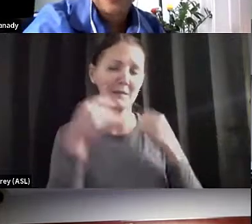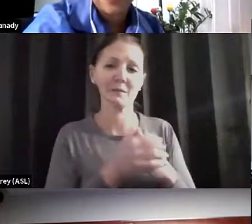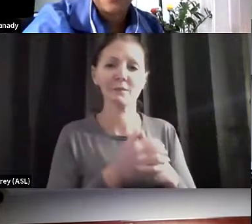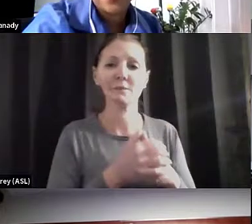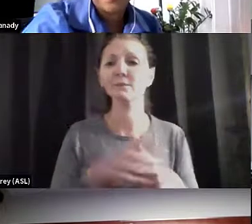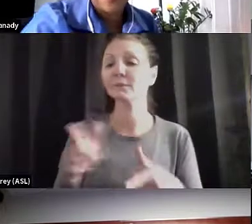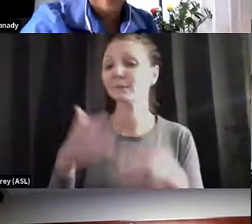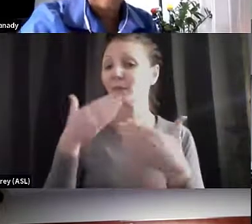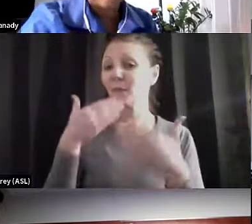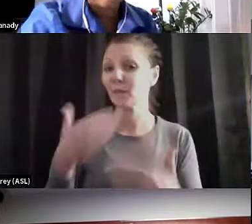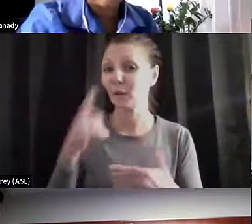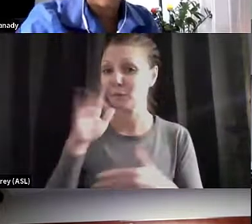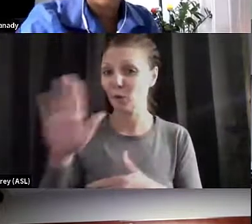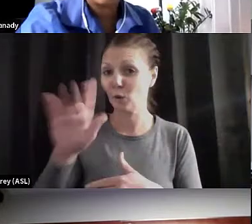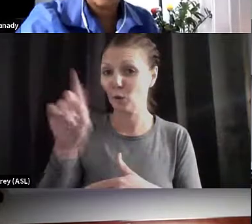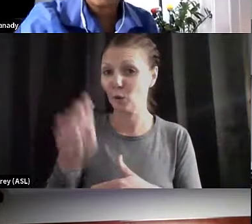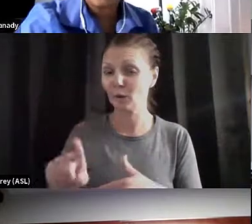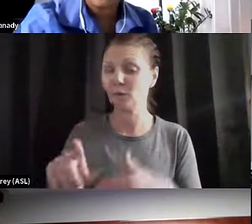Greg, one more.